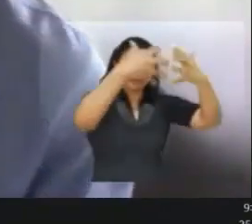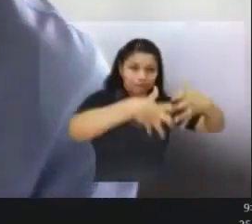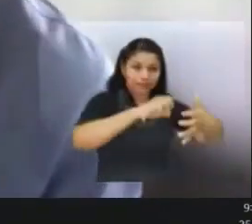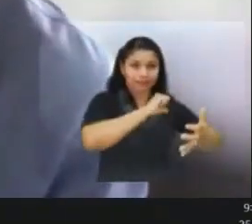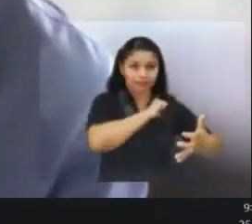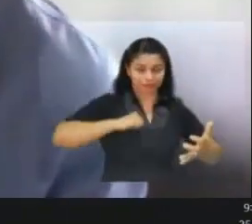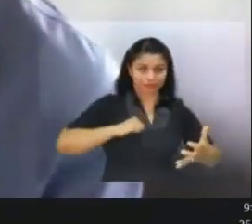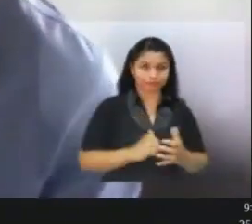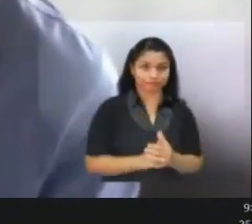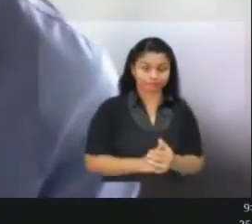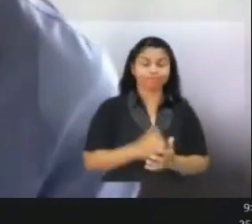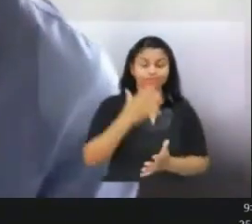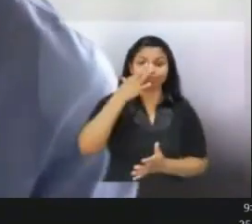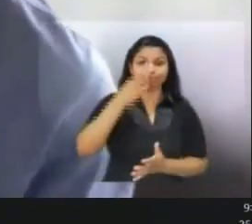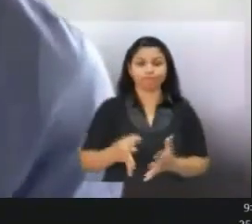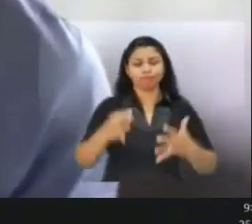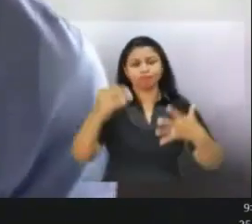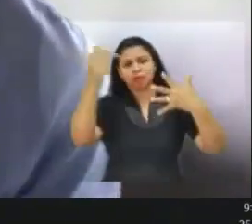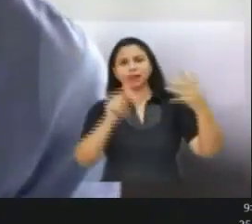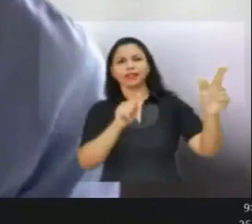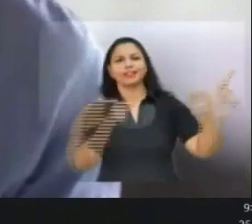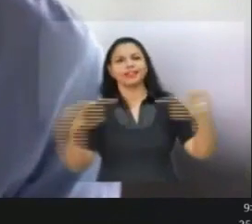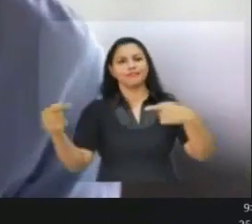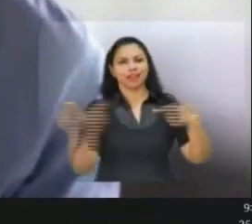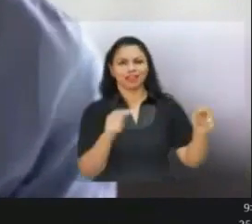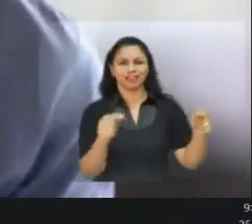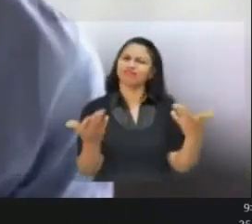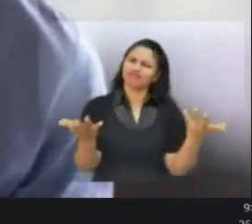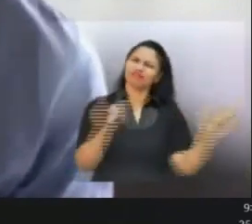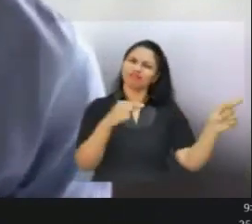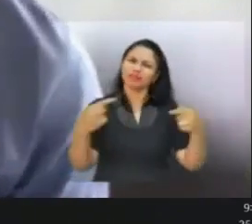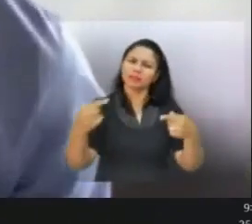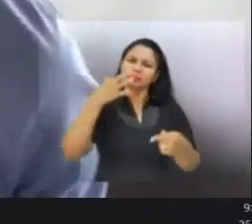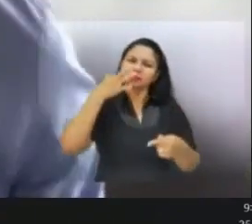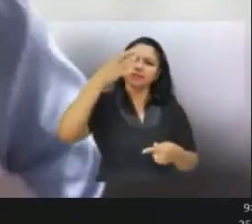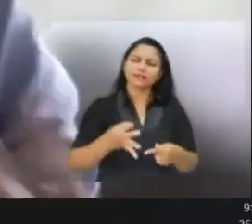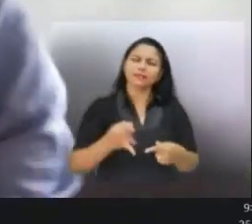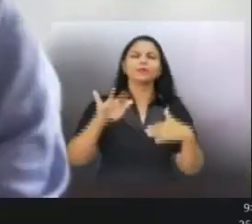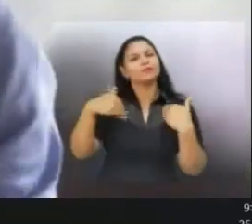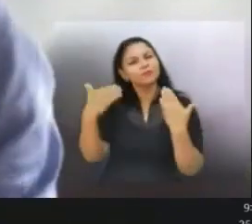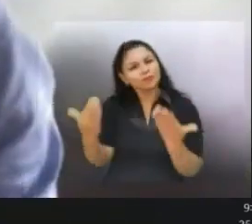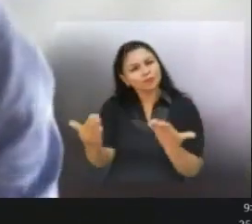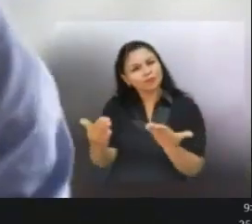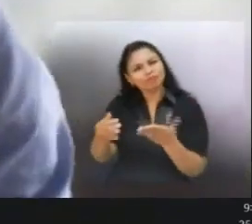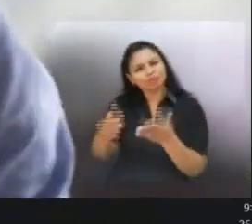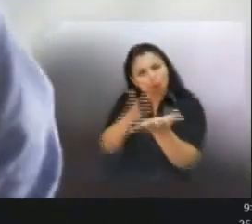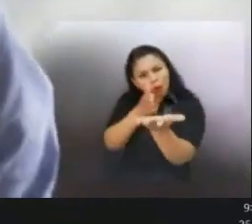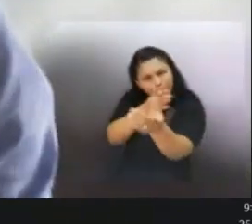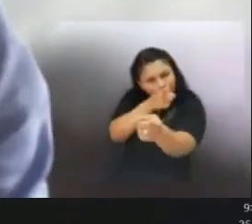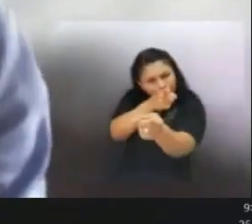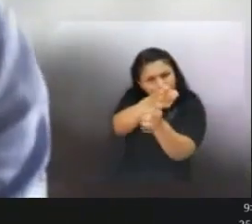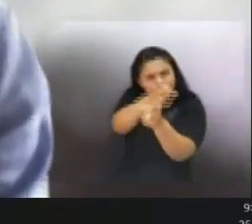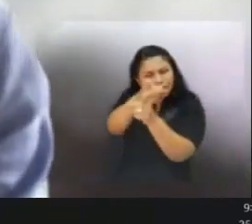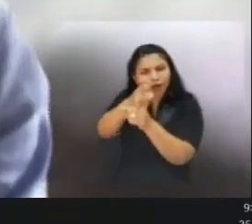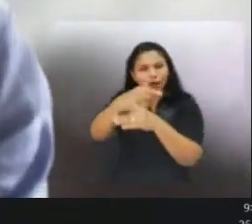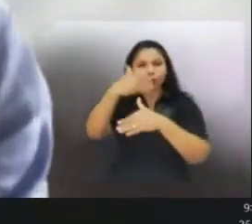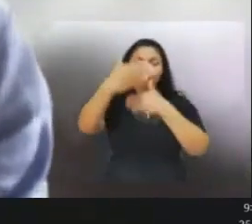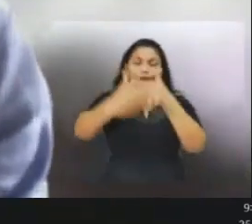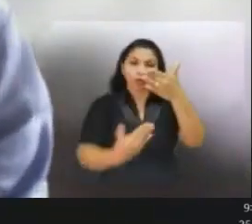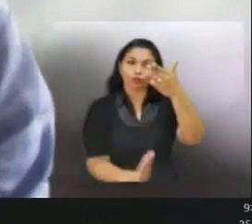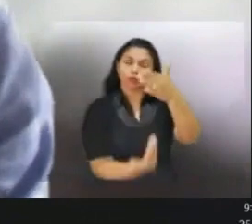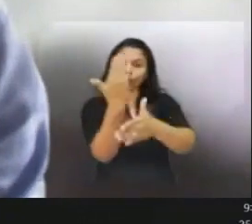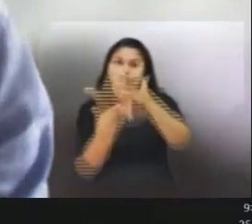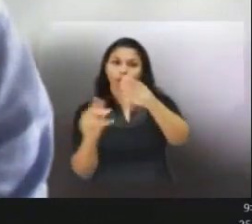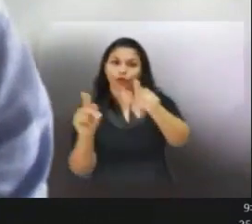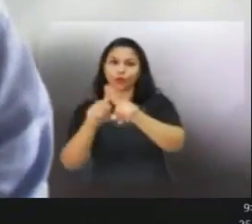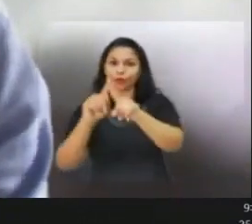without doubt many debates and also to see how this evolution is being followed